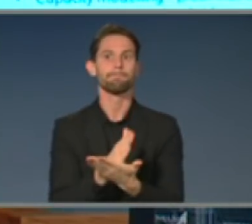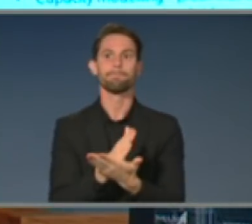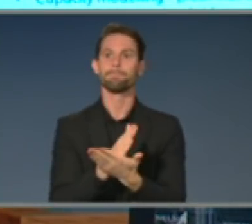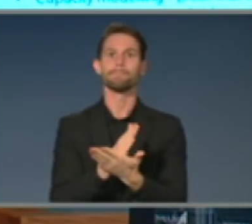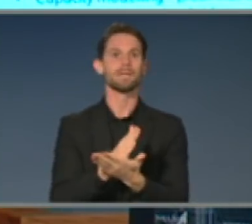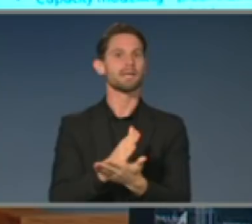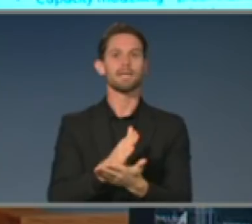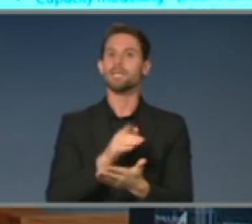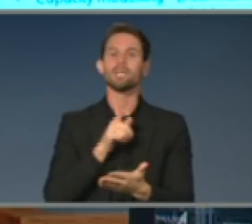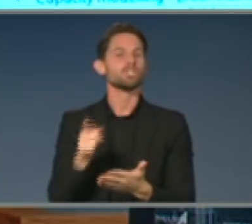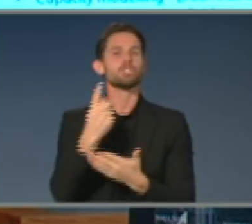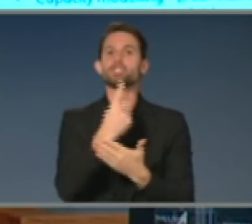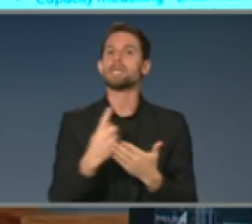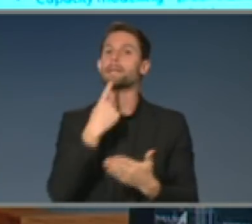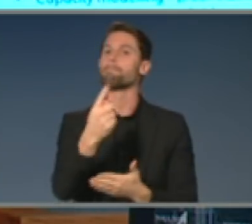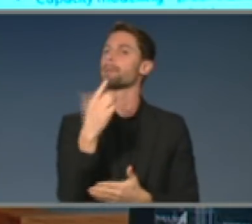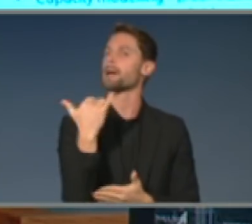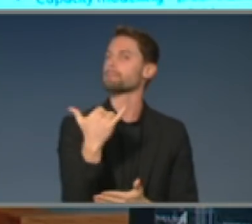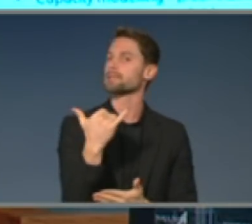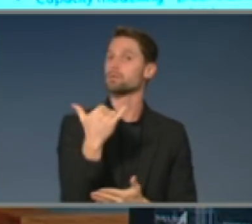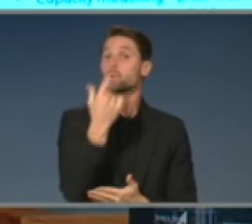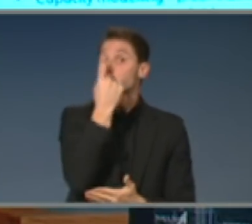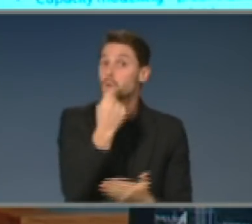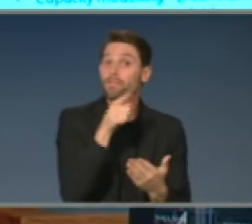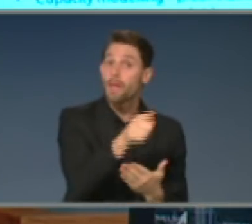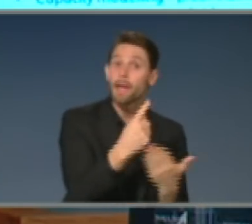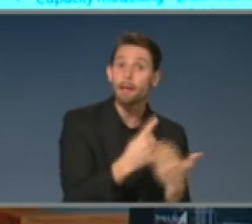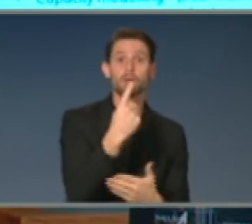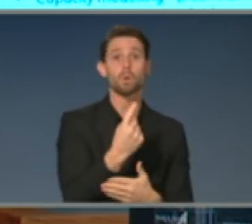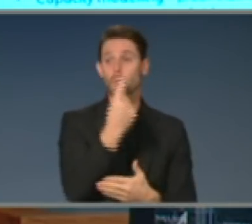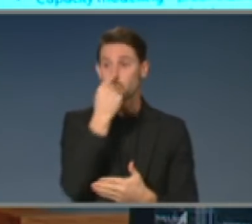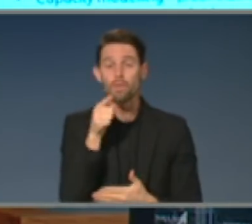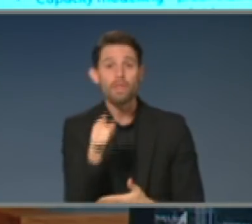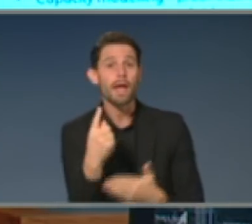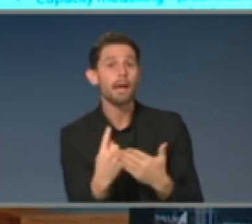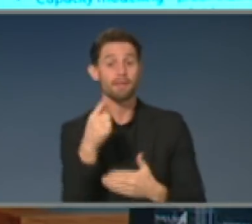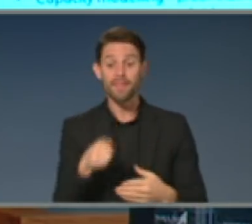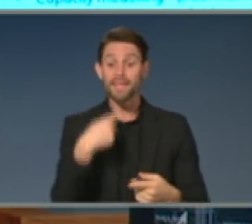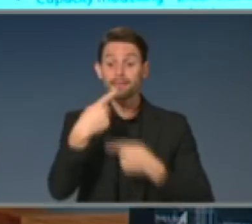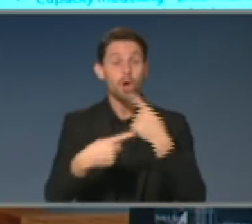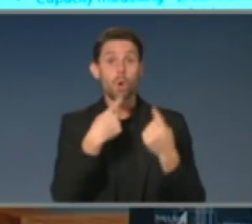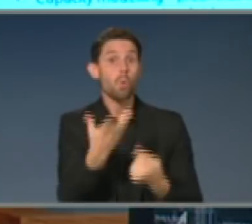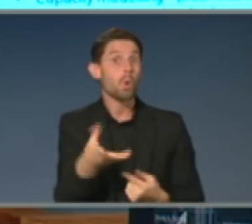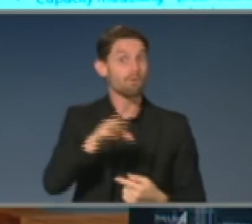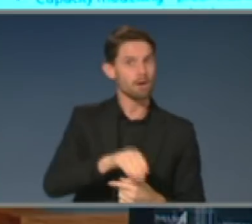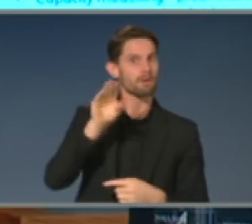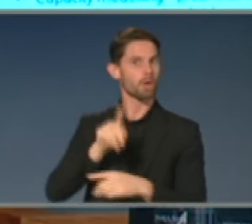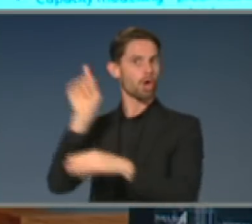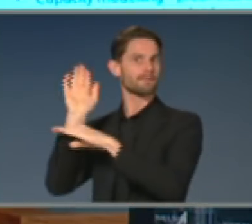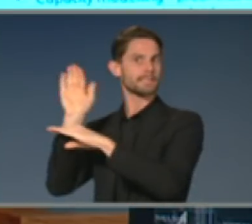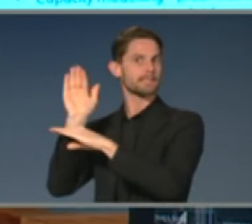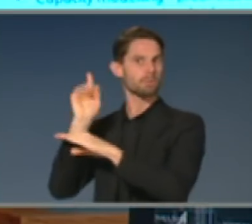predictions, as the Prime Minister said, they're not based in any way on Australian data. In fact, they're based on data derived from countries that have